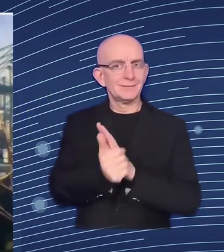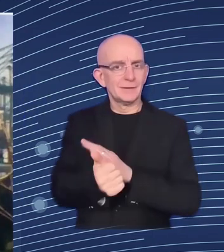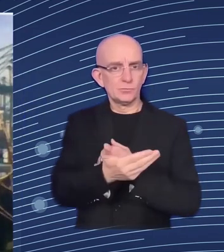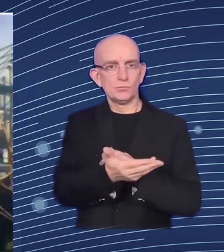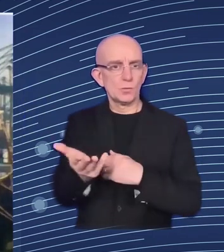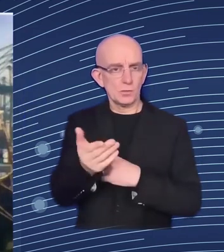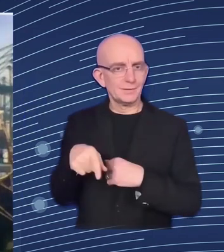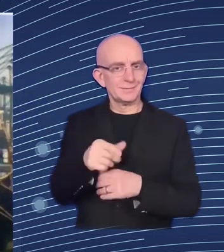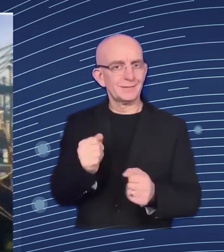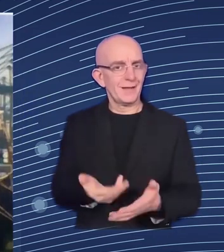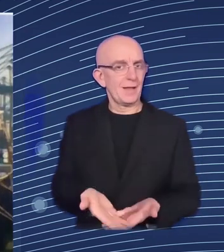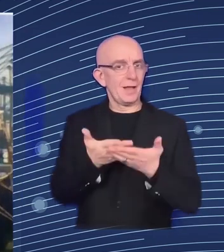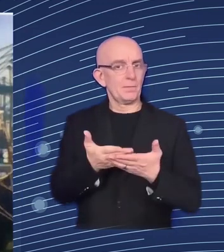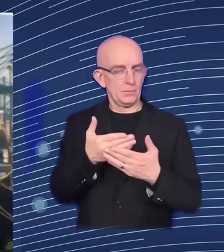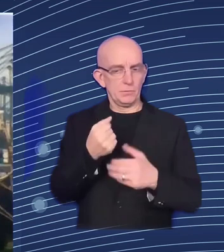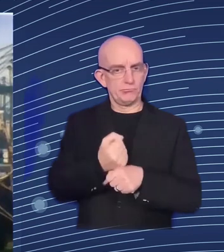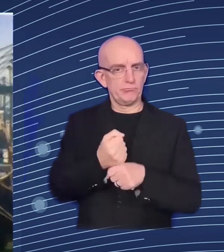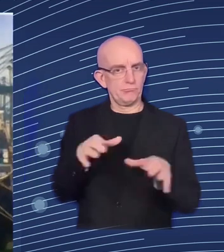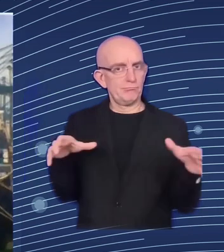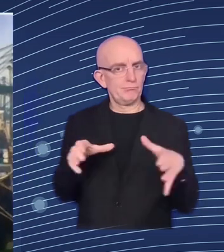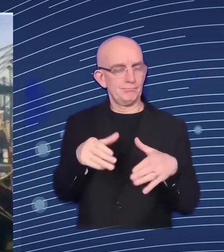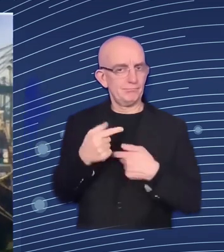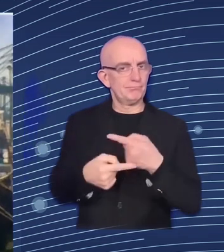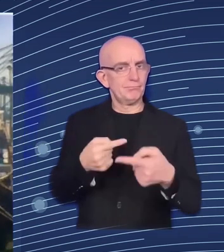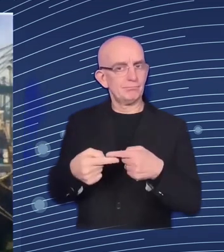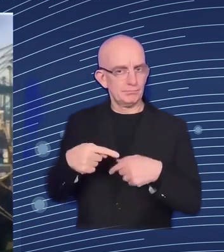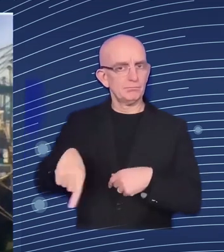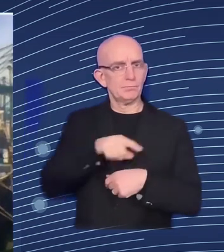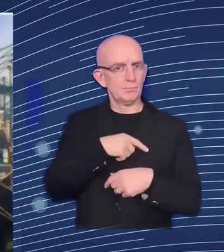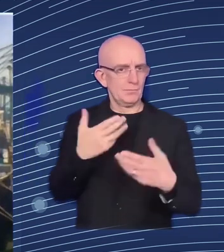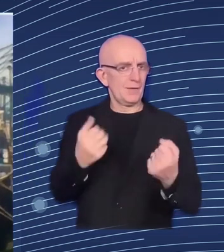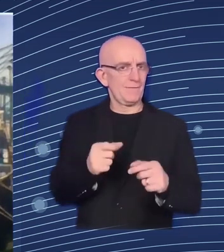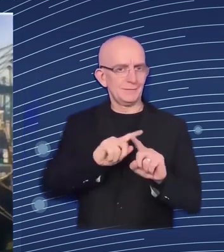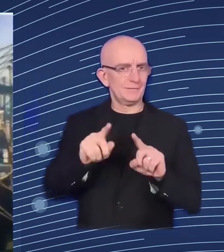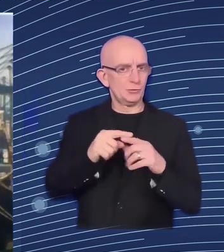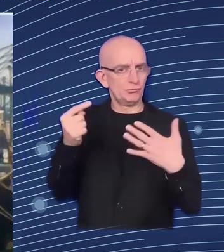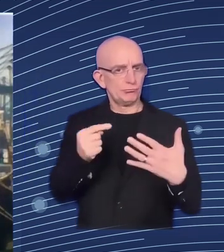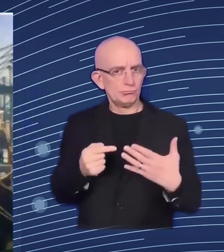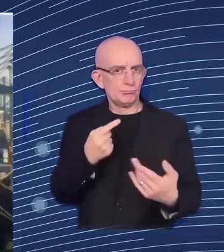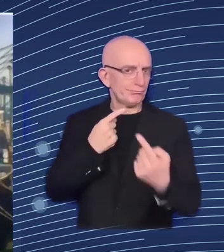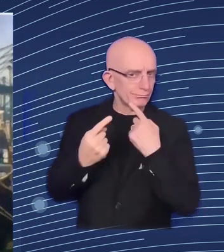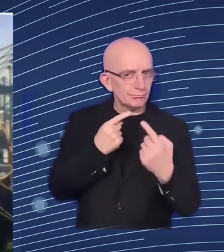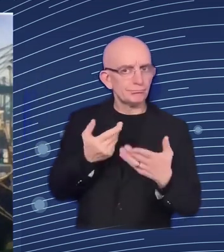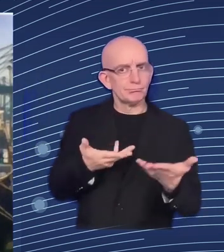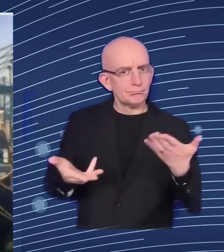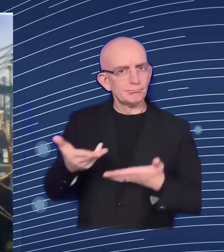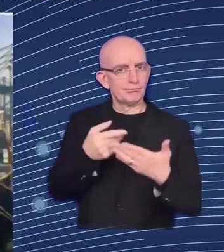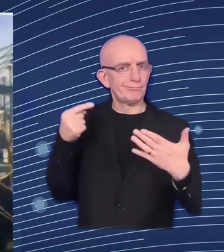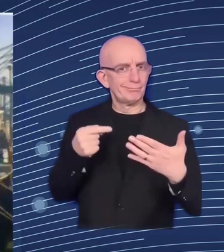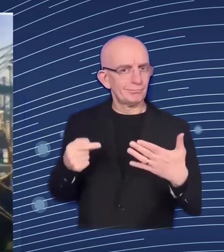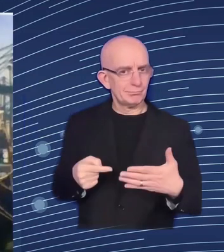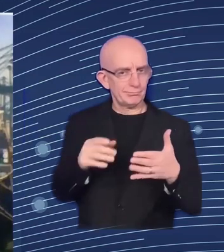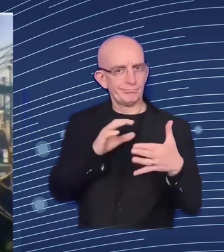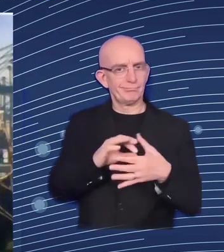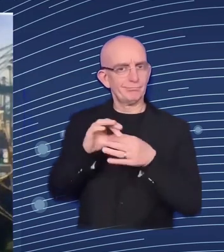have had a lot of discussions also with the deputy minister i i saw her tuesday this week also